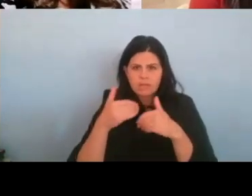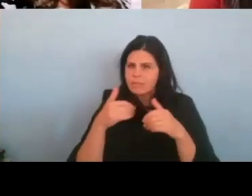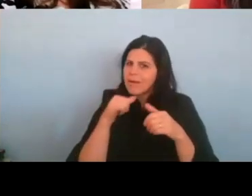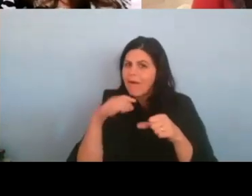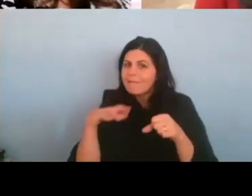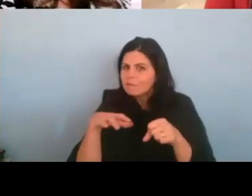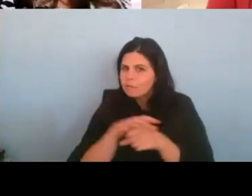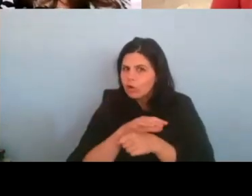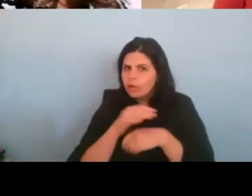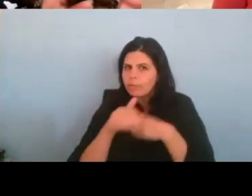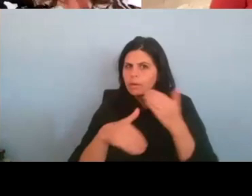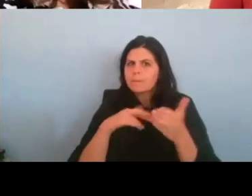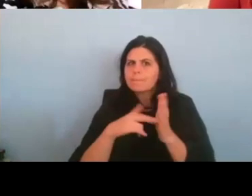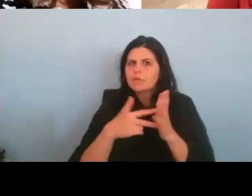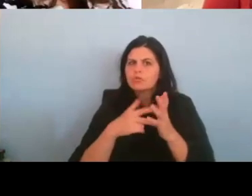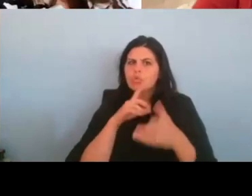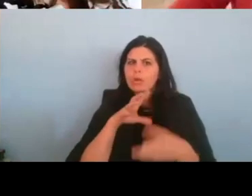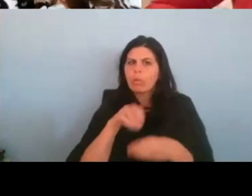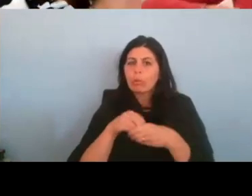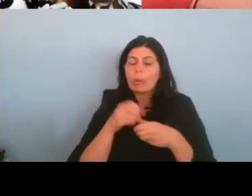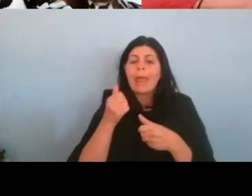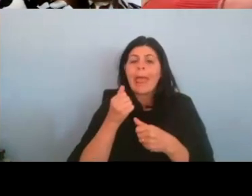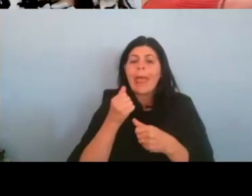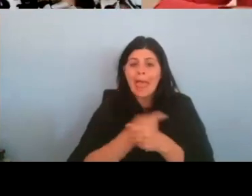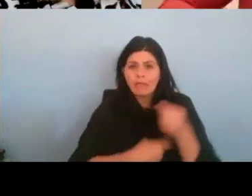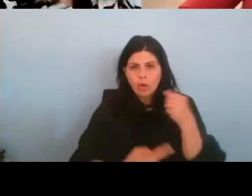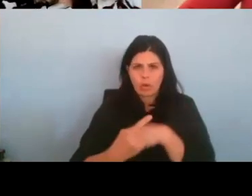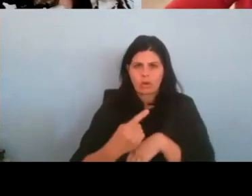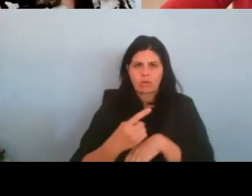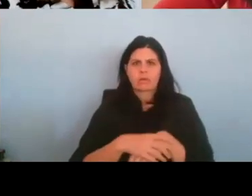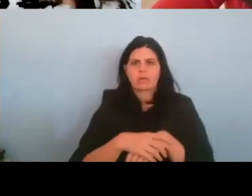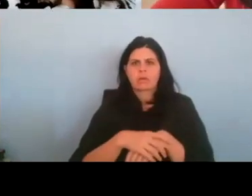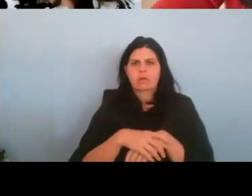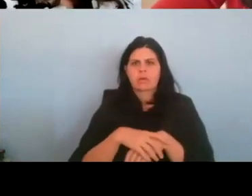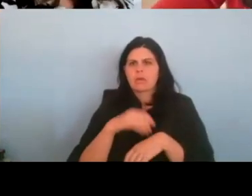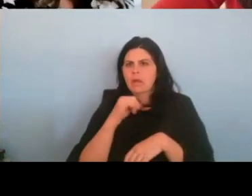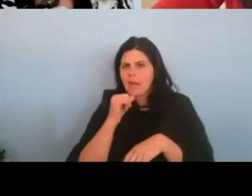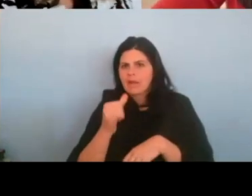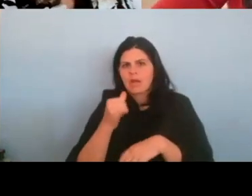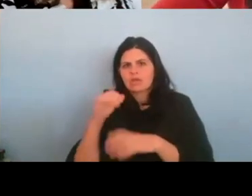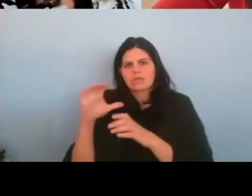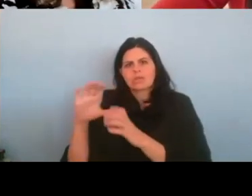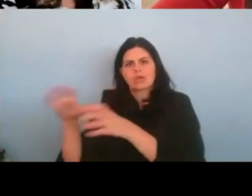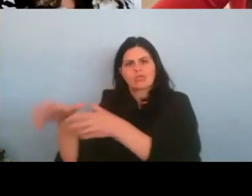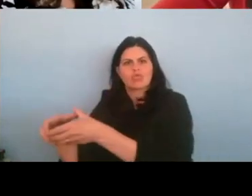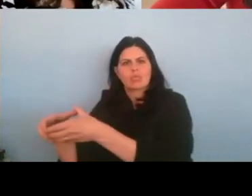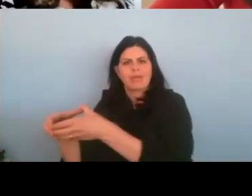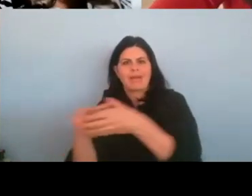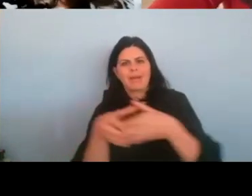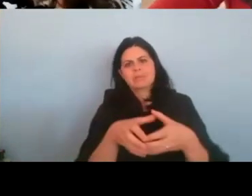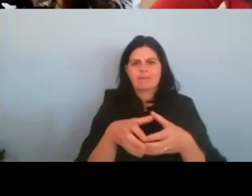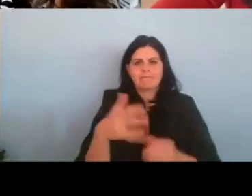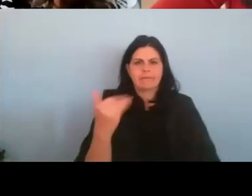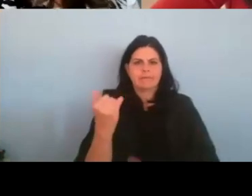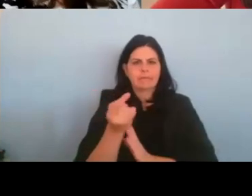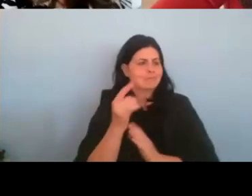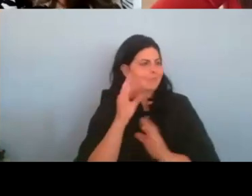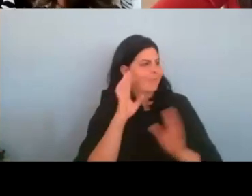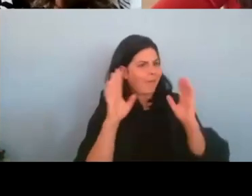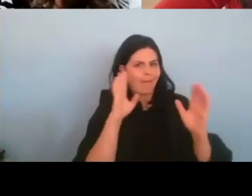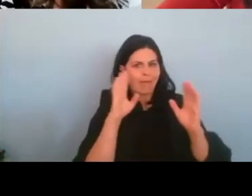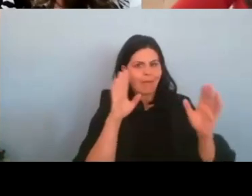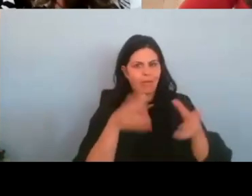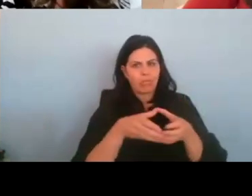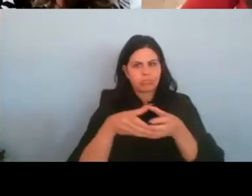include everybody and not have this, this cohort that comes in for 15 minutes and says hi to everybody and then leaves?